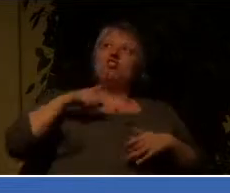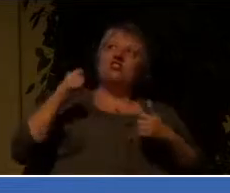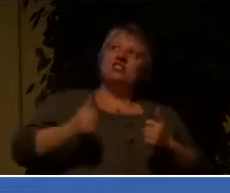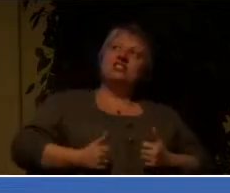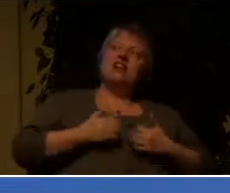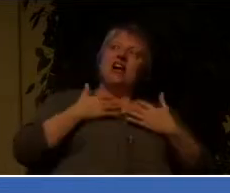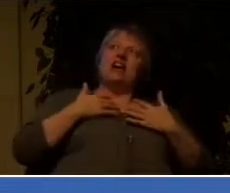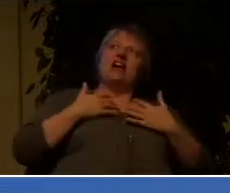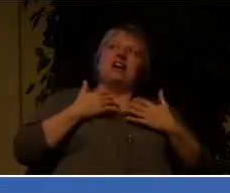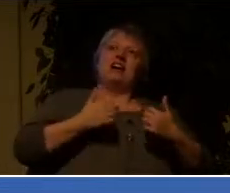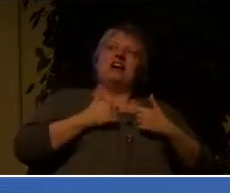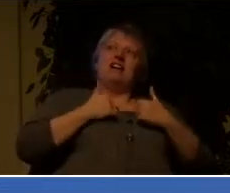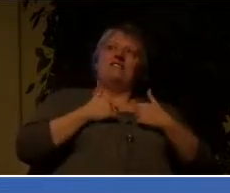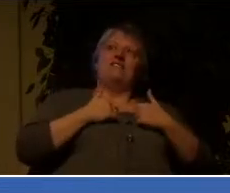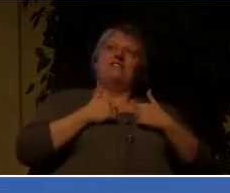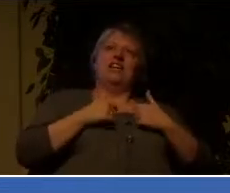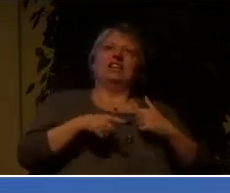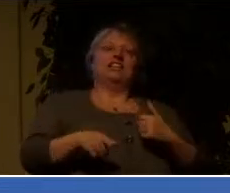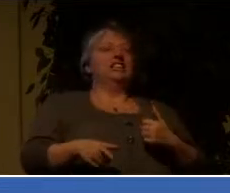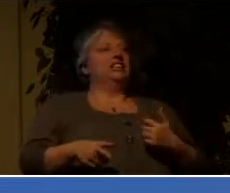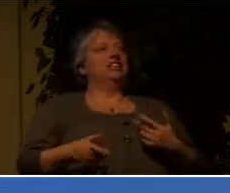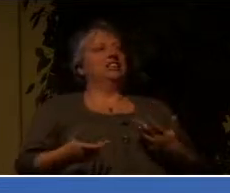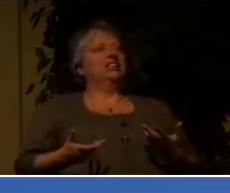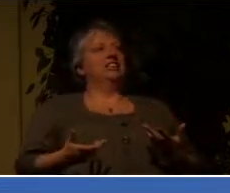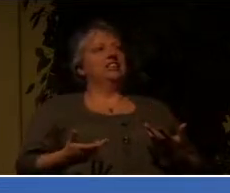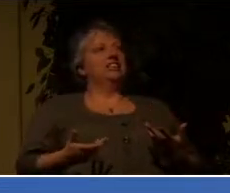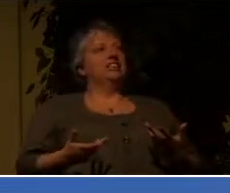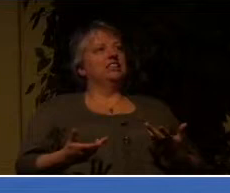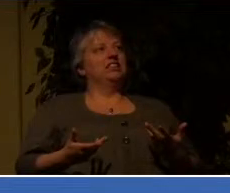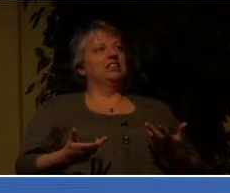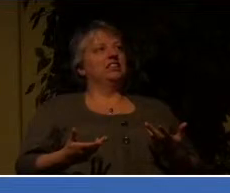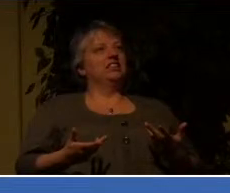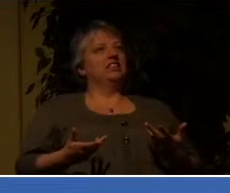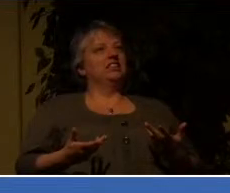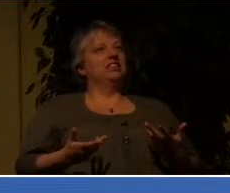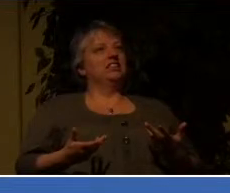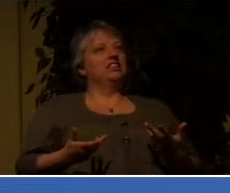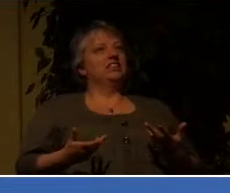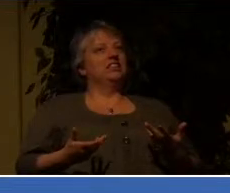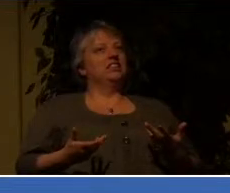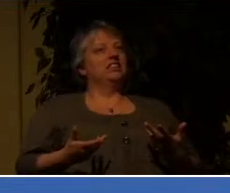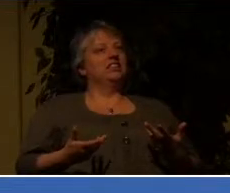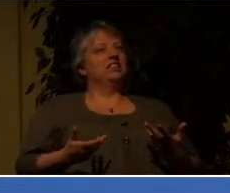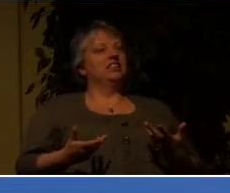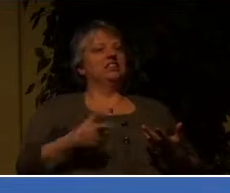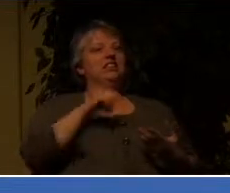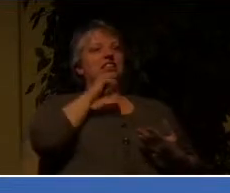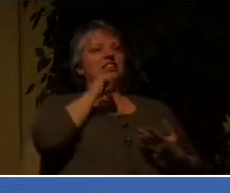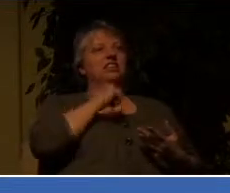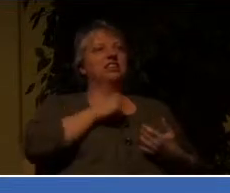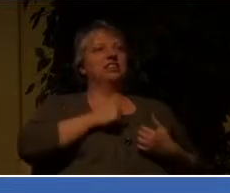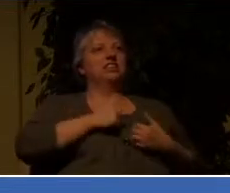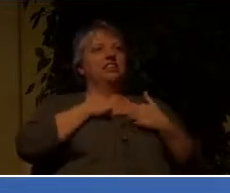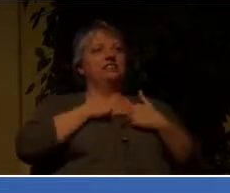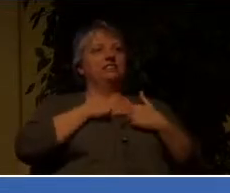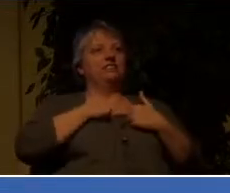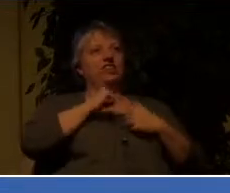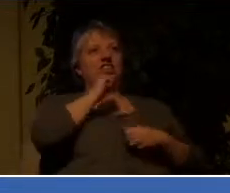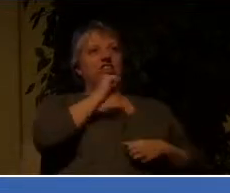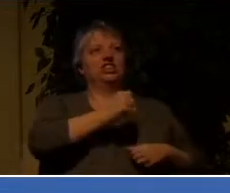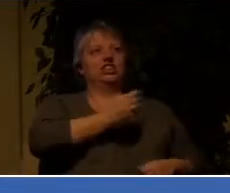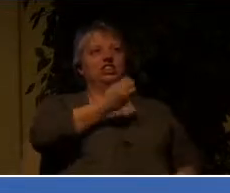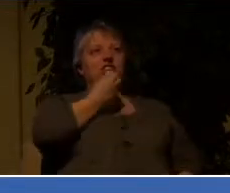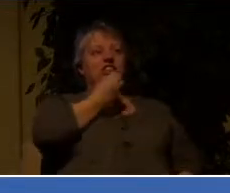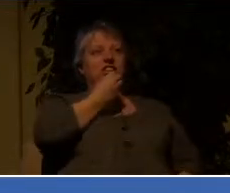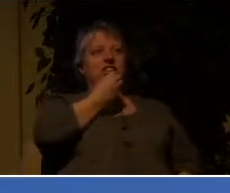you're not going to live and you're not going to eat.